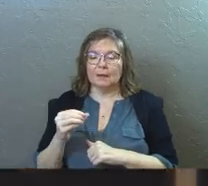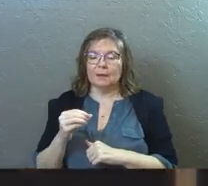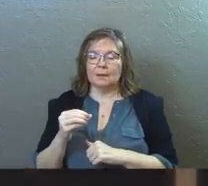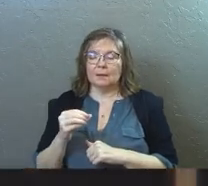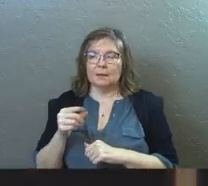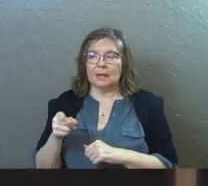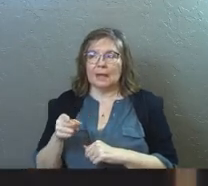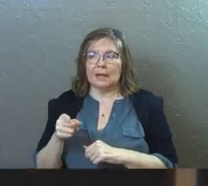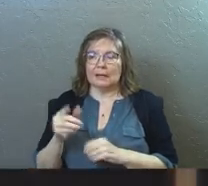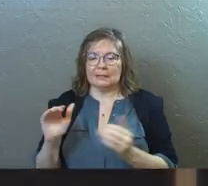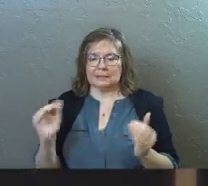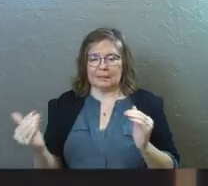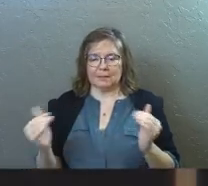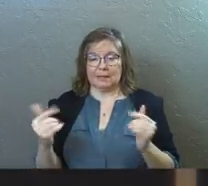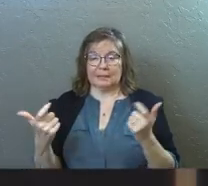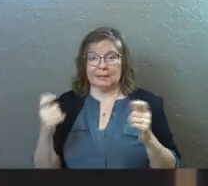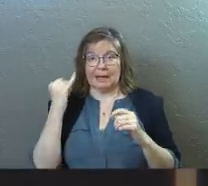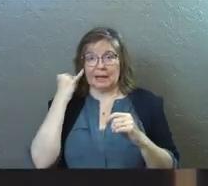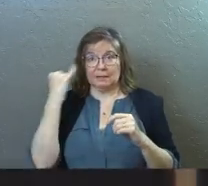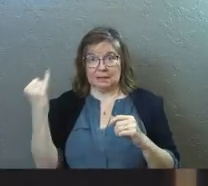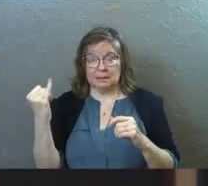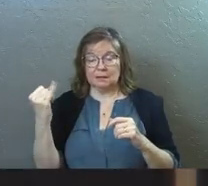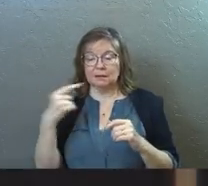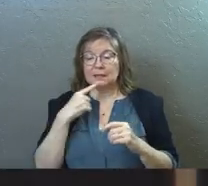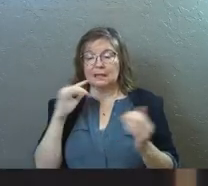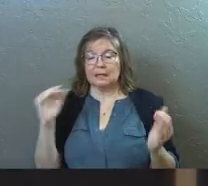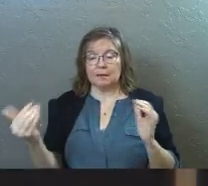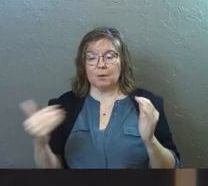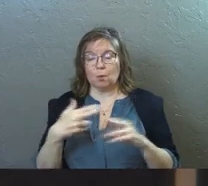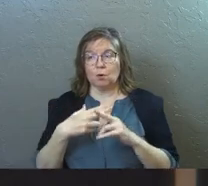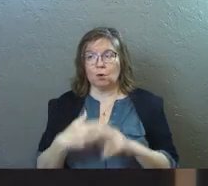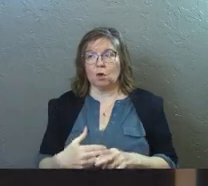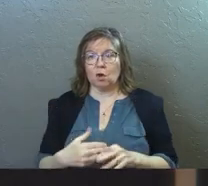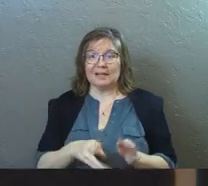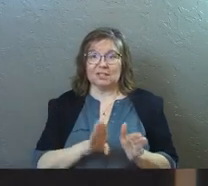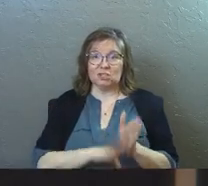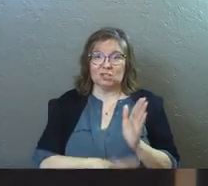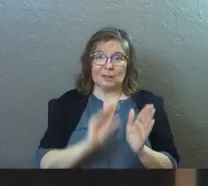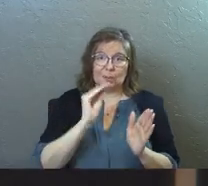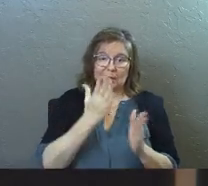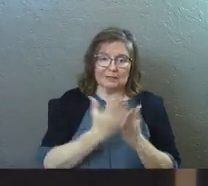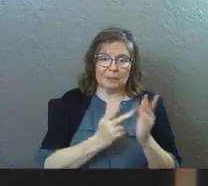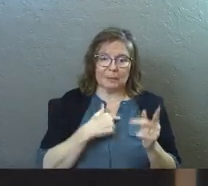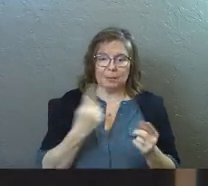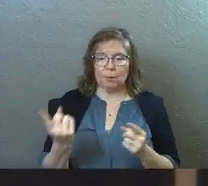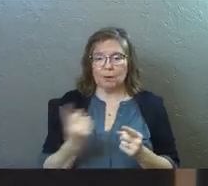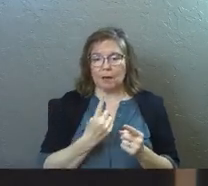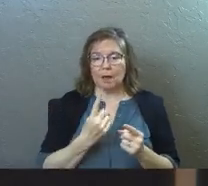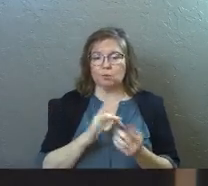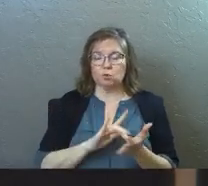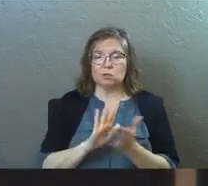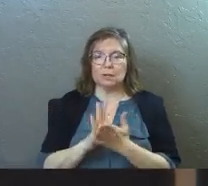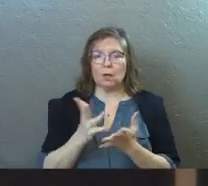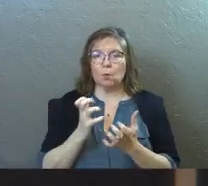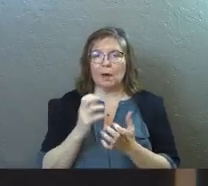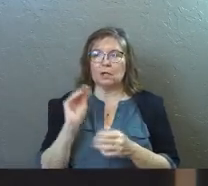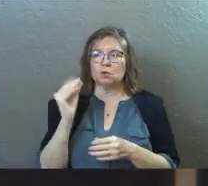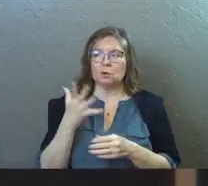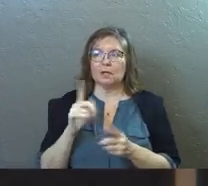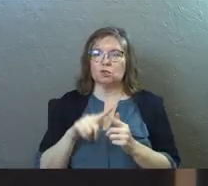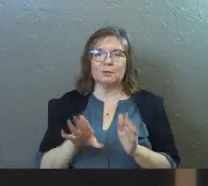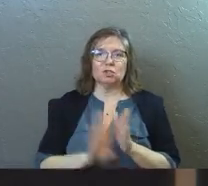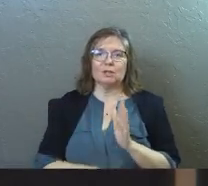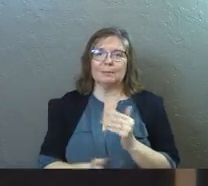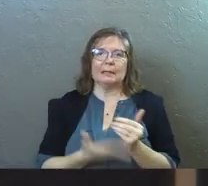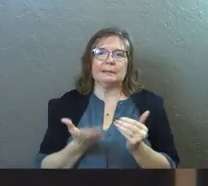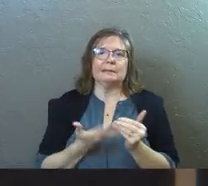he draws this comparison, his big ideas. He compares what he calls cheap grace, that some people come to Jesus and they just want his grace